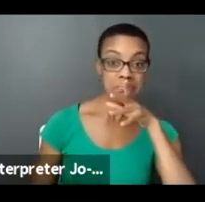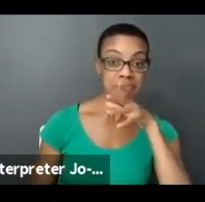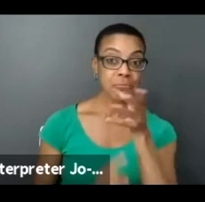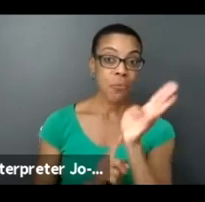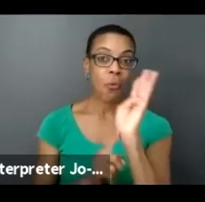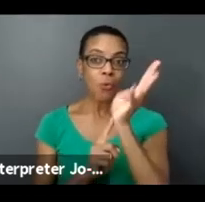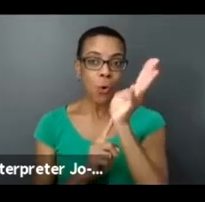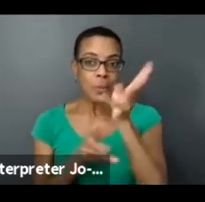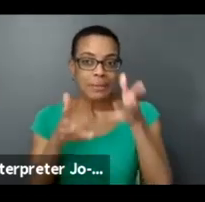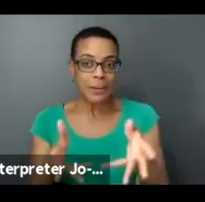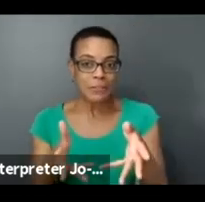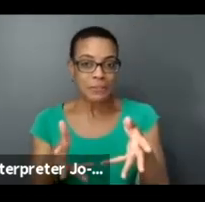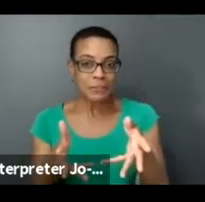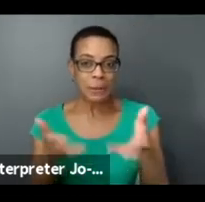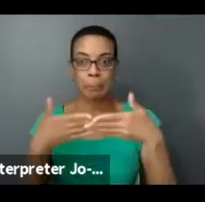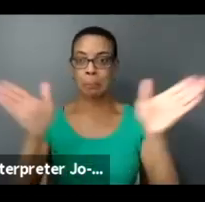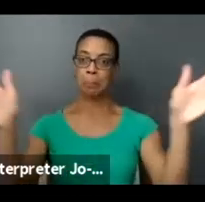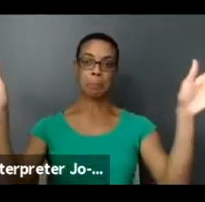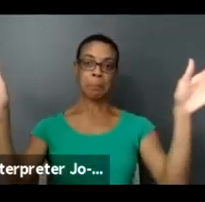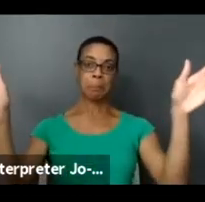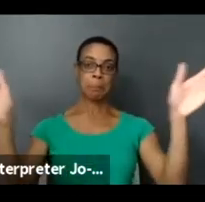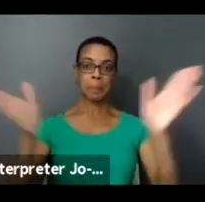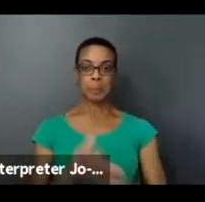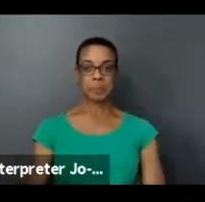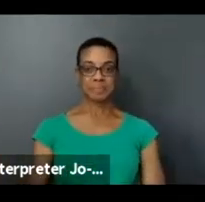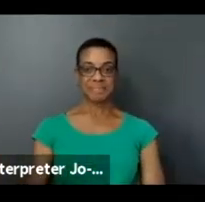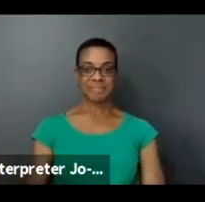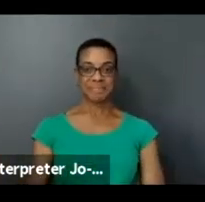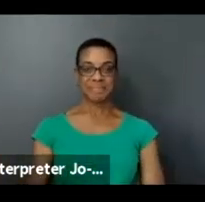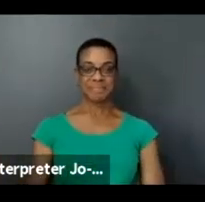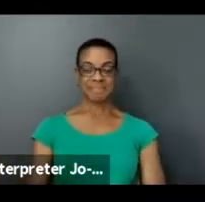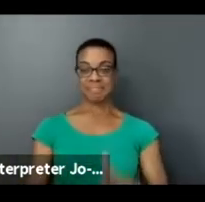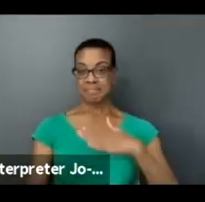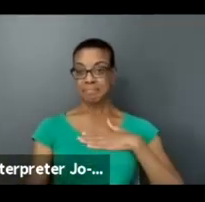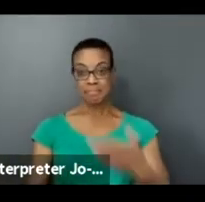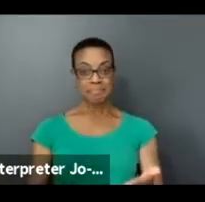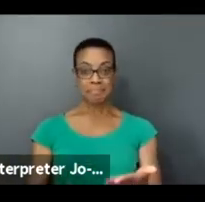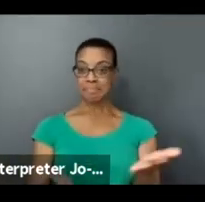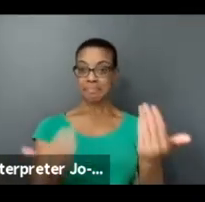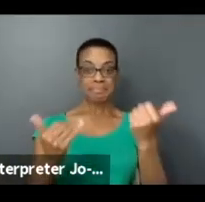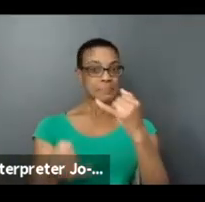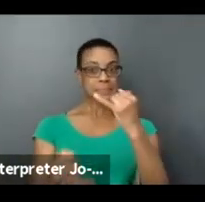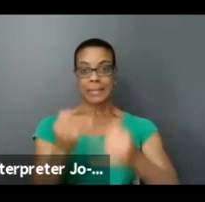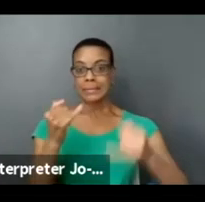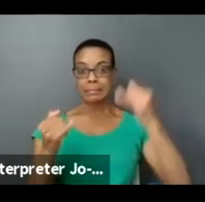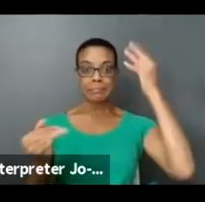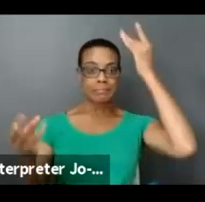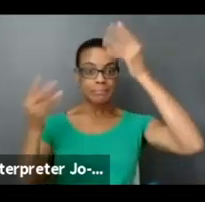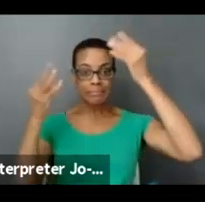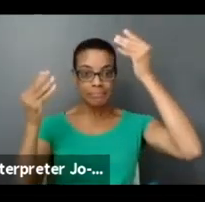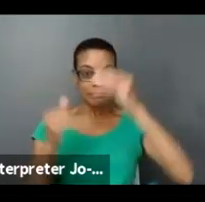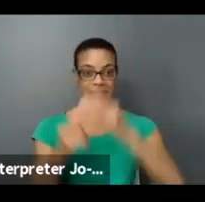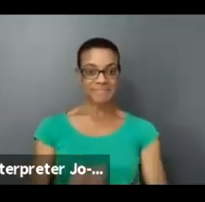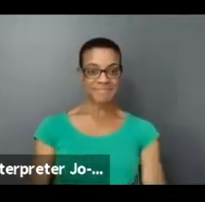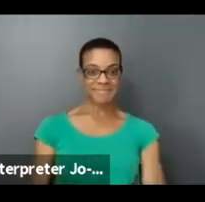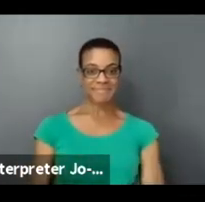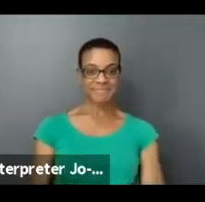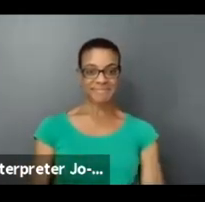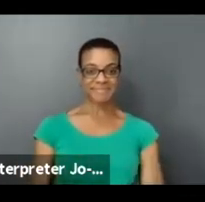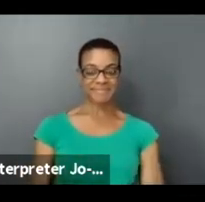minutes left. So I'll just open the floor to anyone who'd like to share any last thoughts or have a last question.